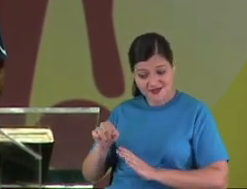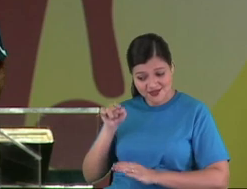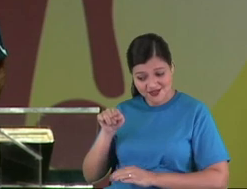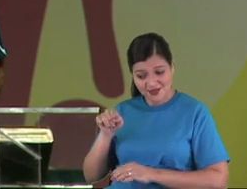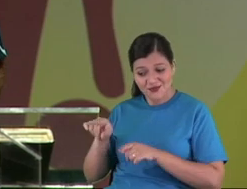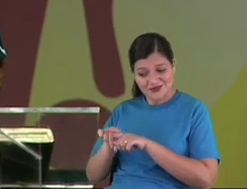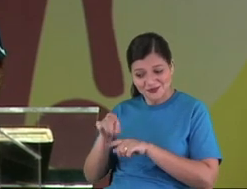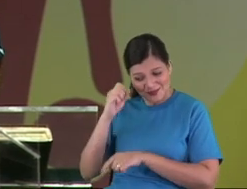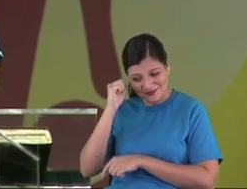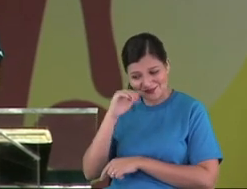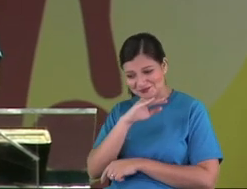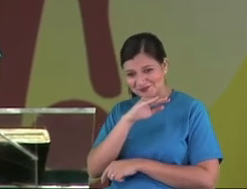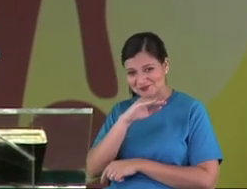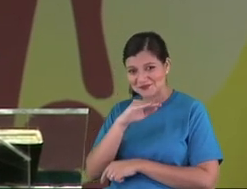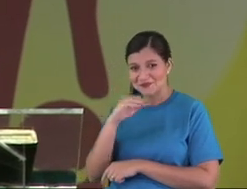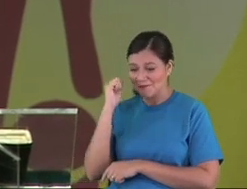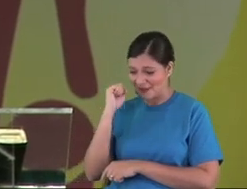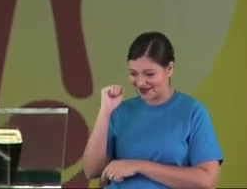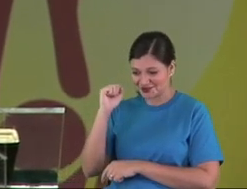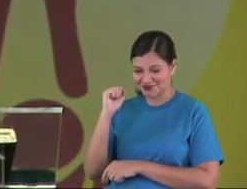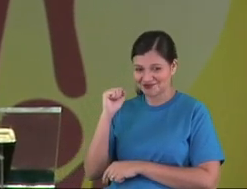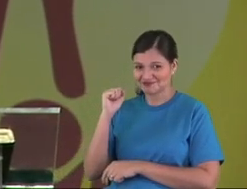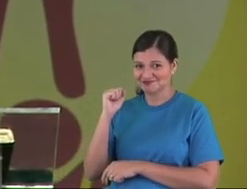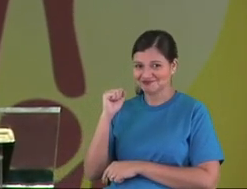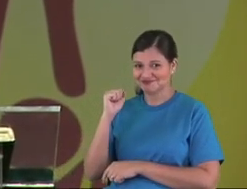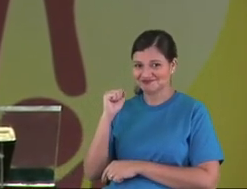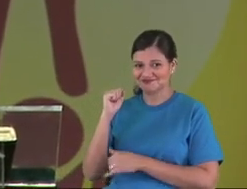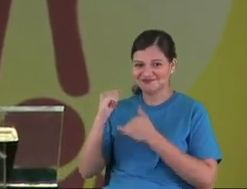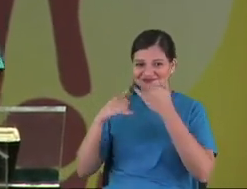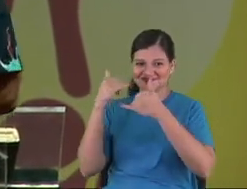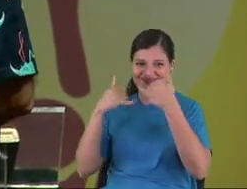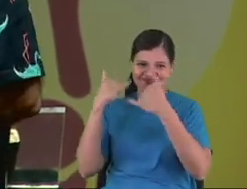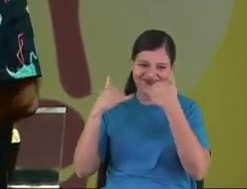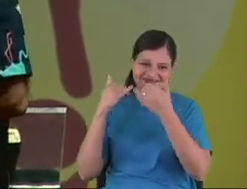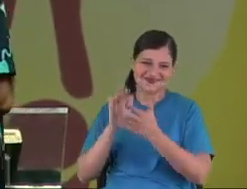I brought you in this world and I take away from this world too.